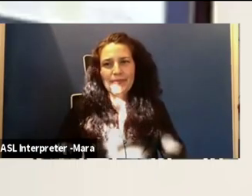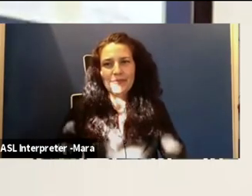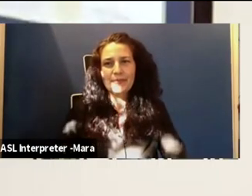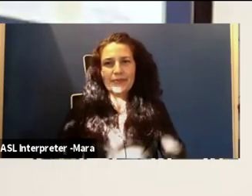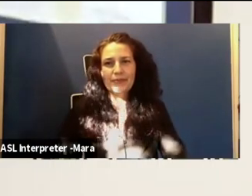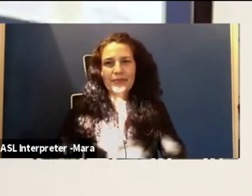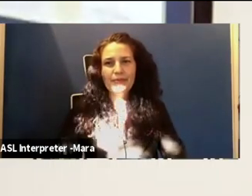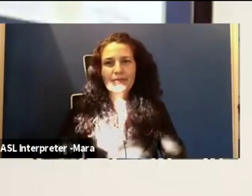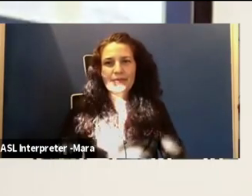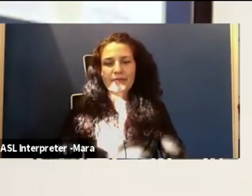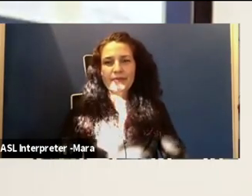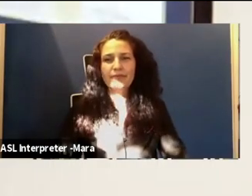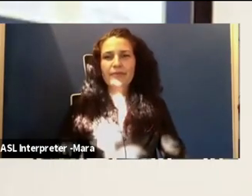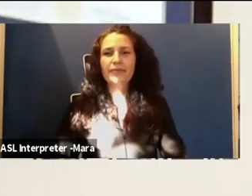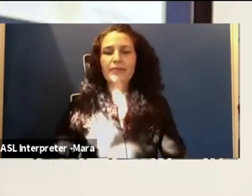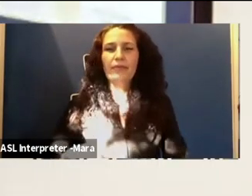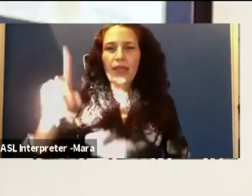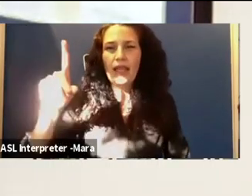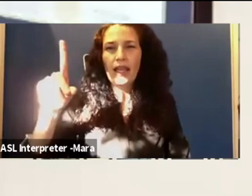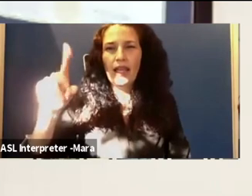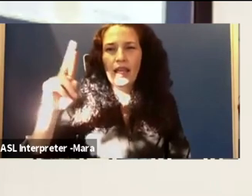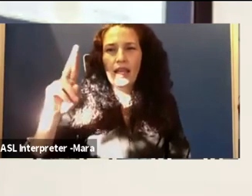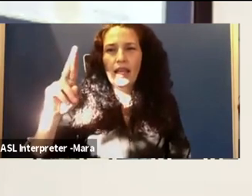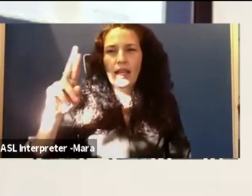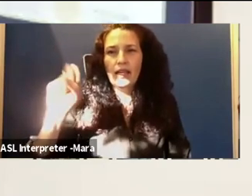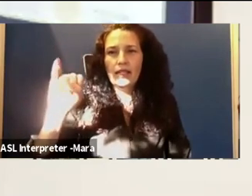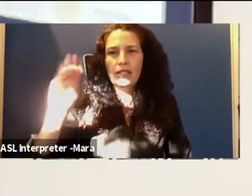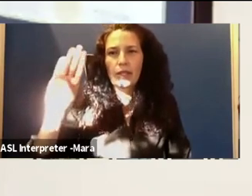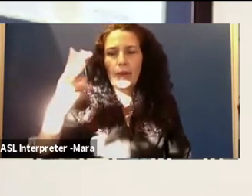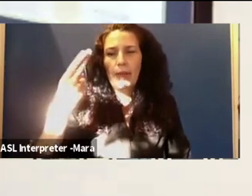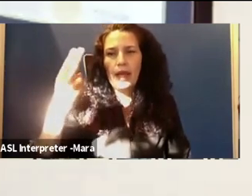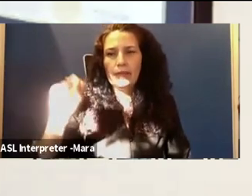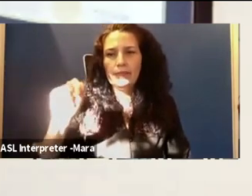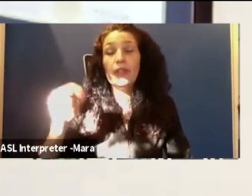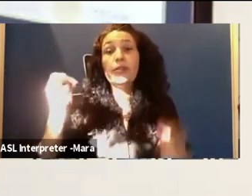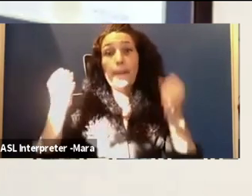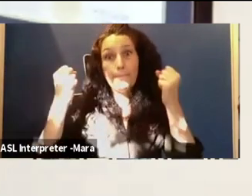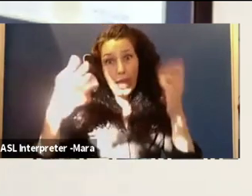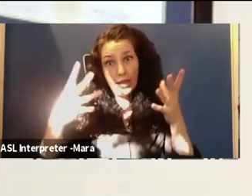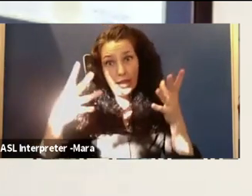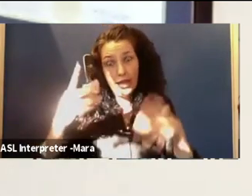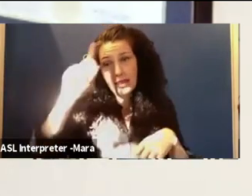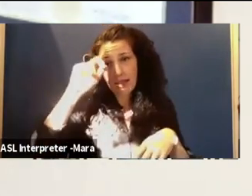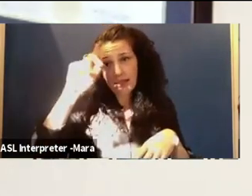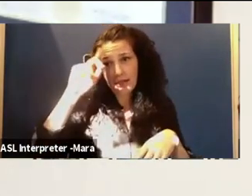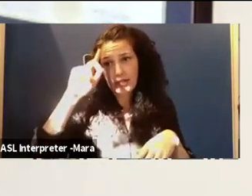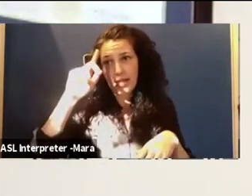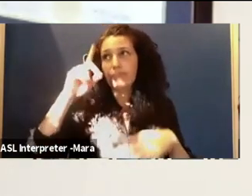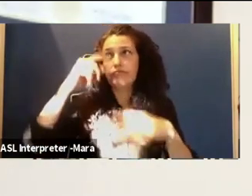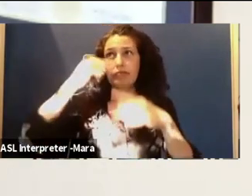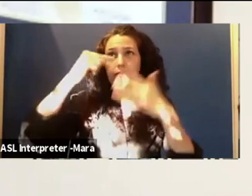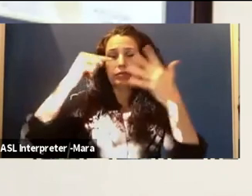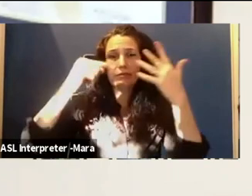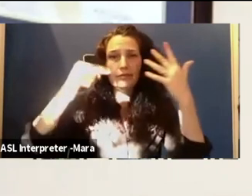Yeah, I can go next. There's many. I feel like I have a long laundry list of people that I look up to in my field